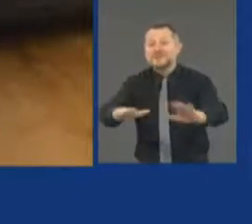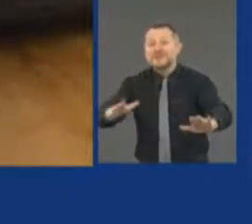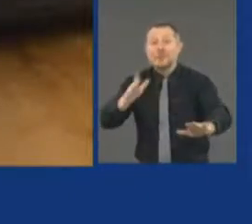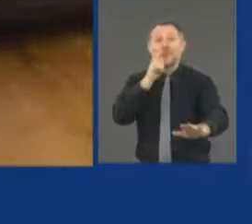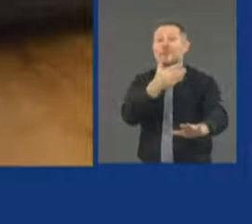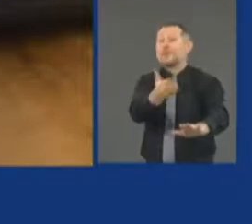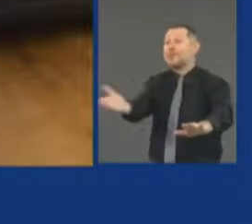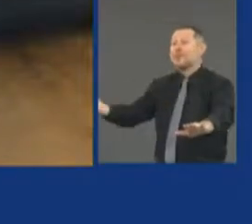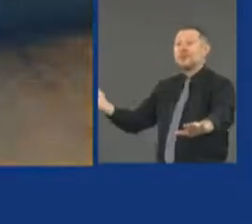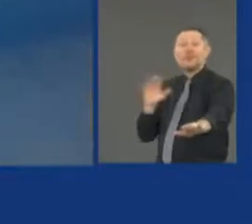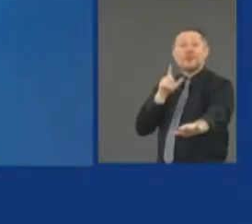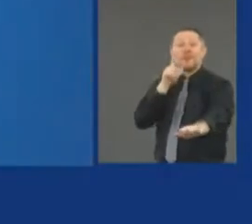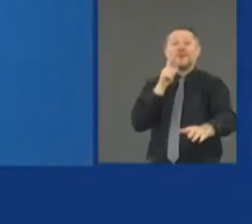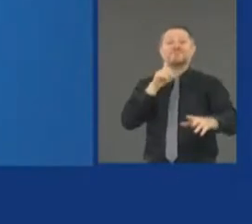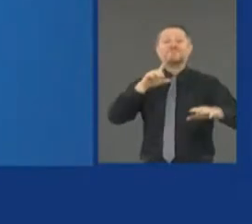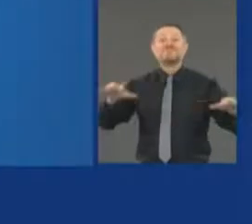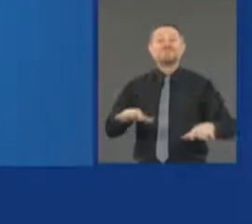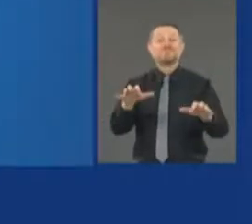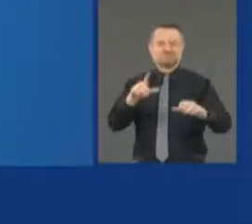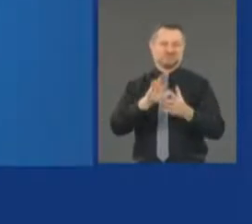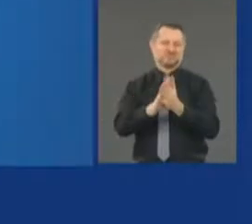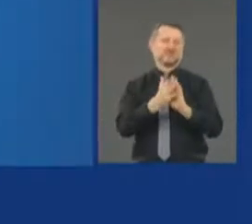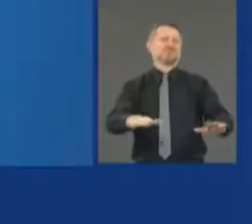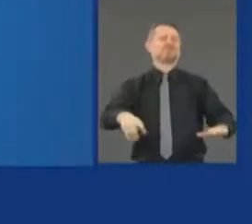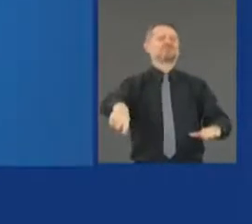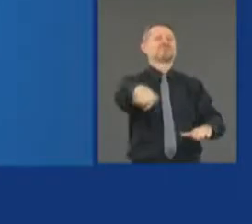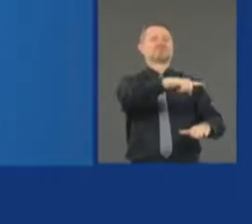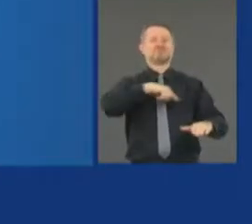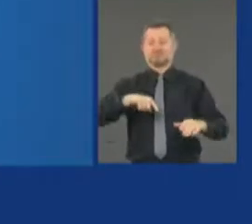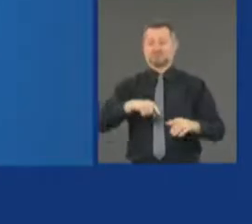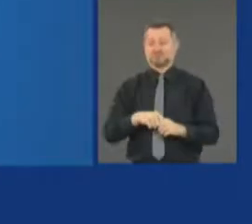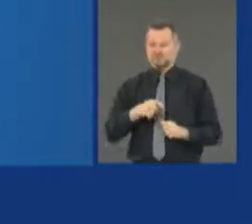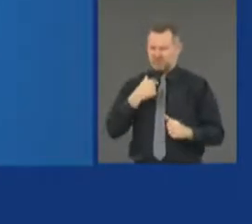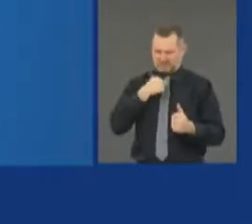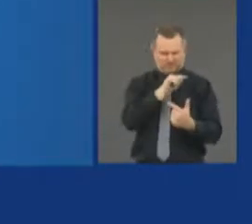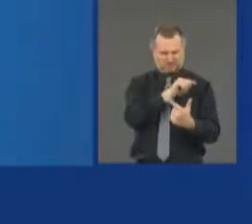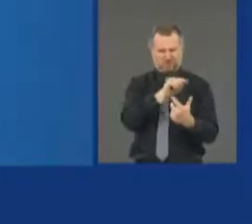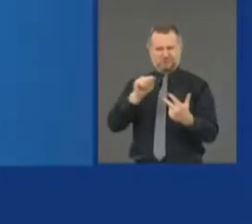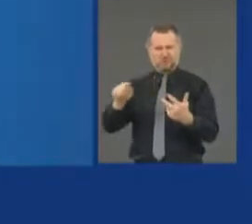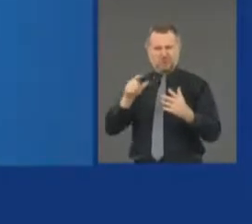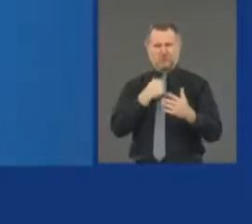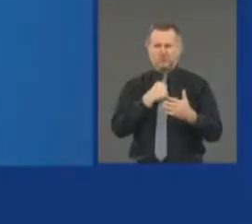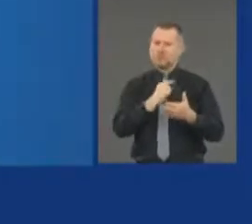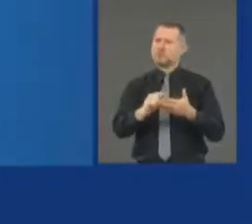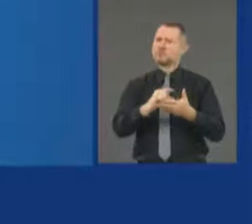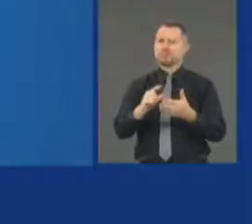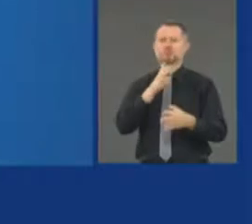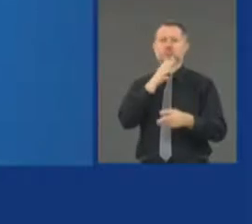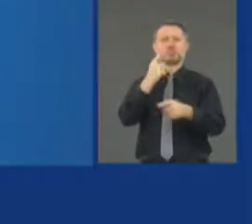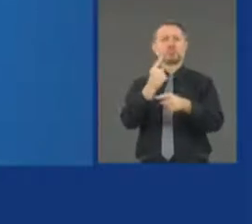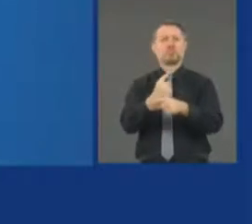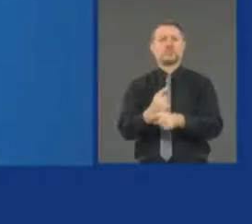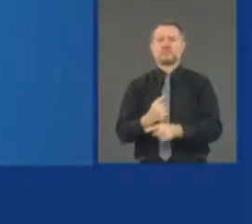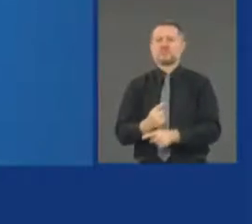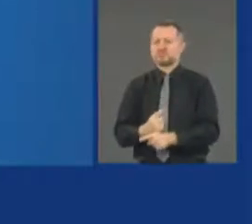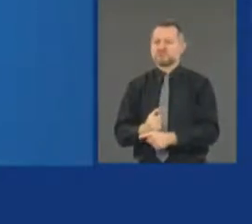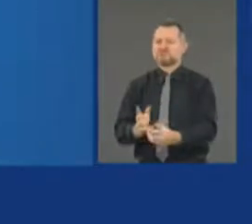I think those words are all appropriate for where we are today.